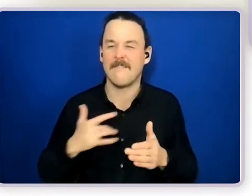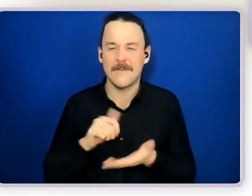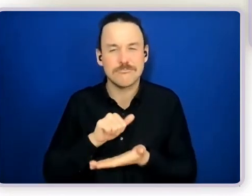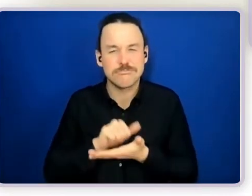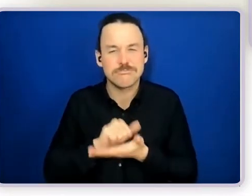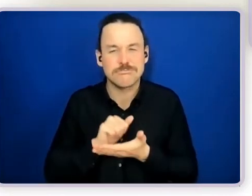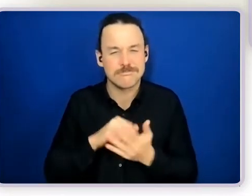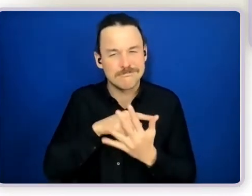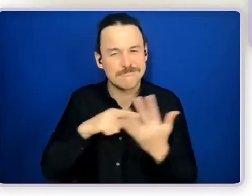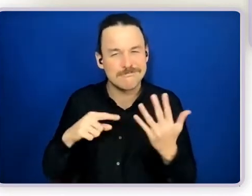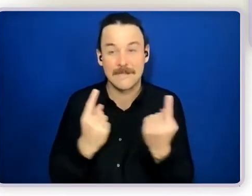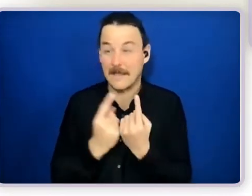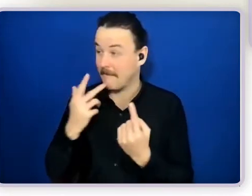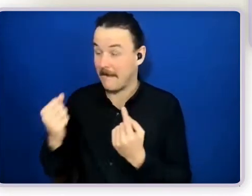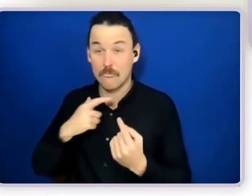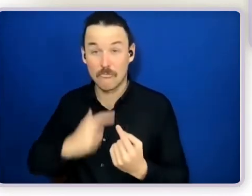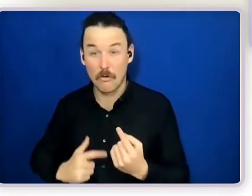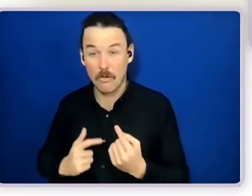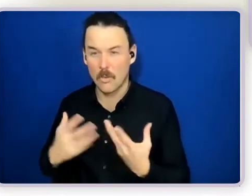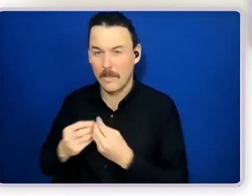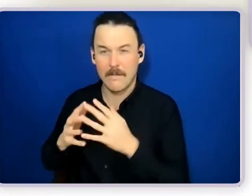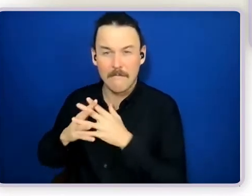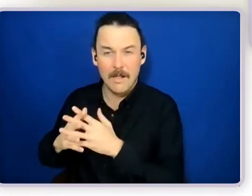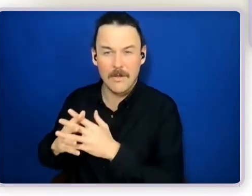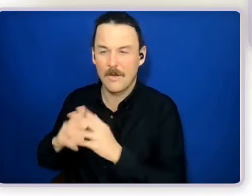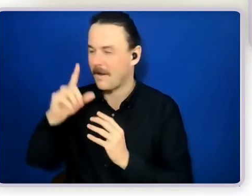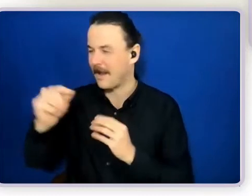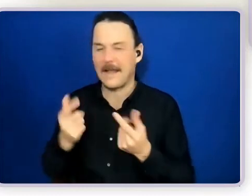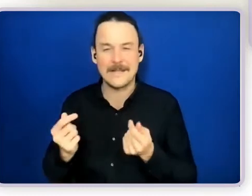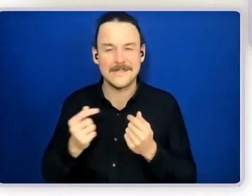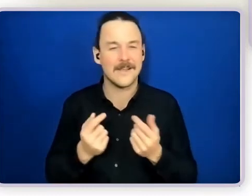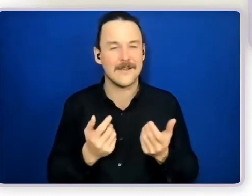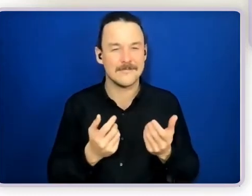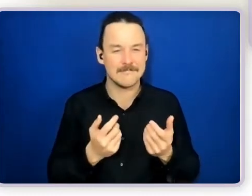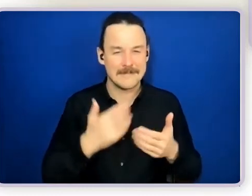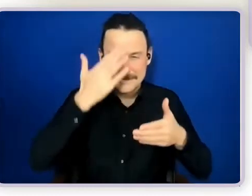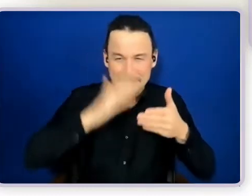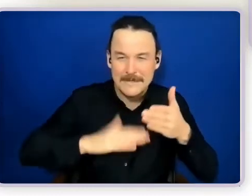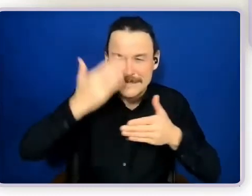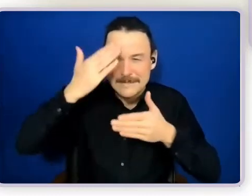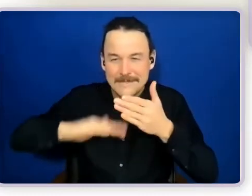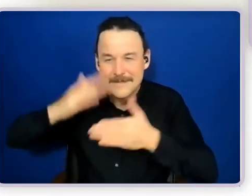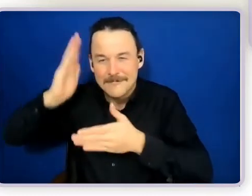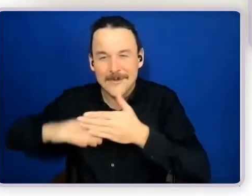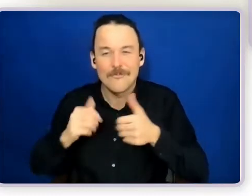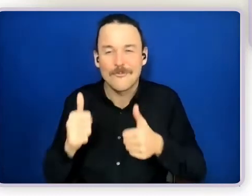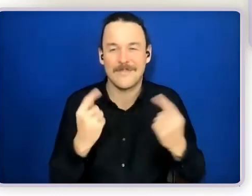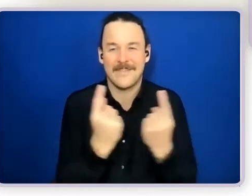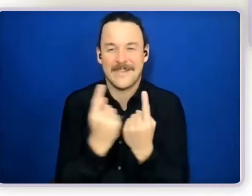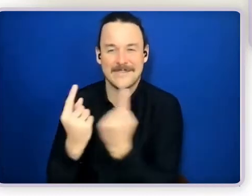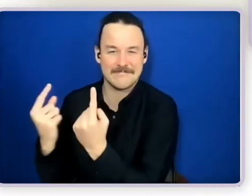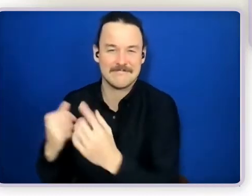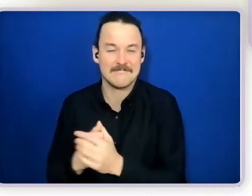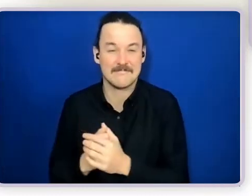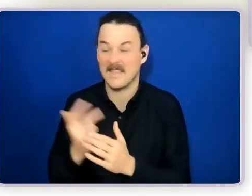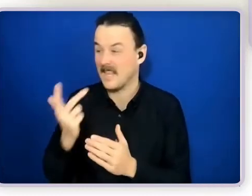more able to access those good things. And when they don't, they're less able to, as unfortunately we see as well in our